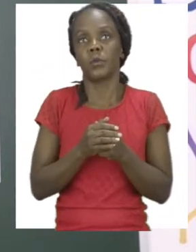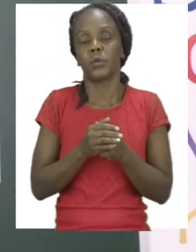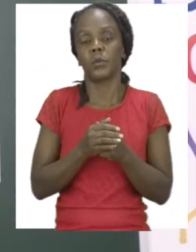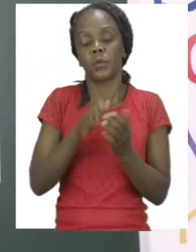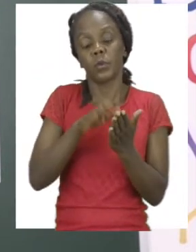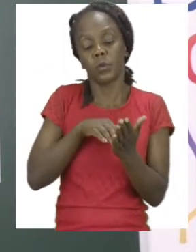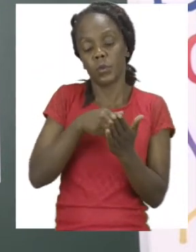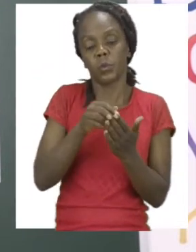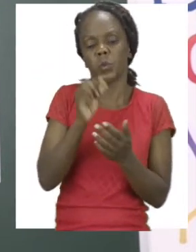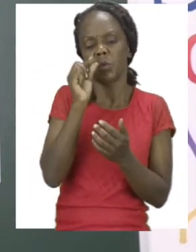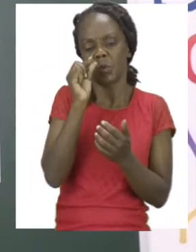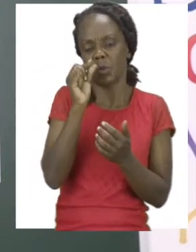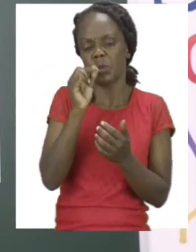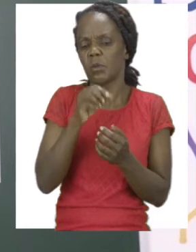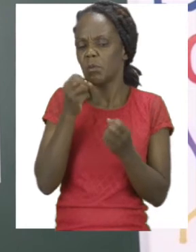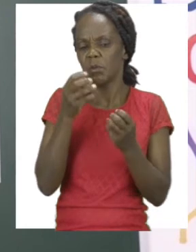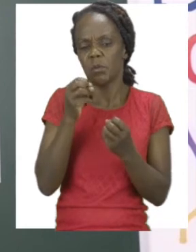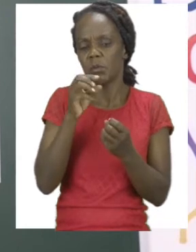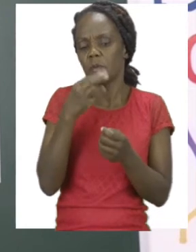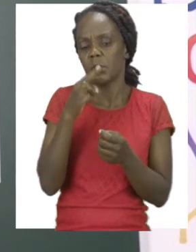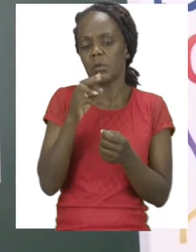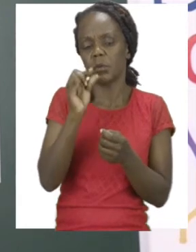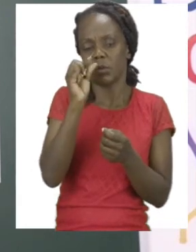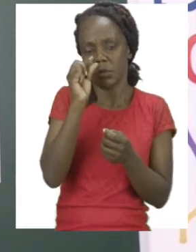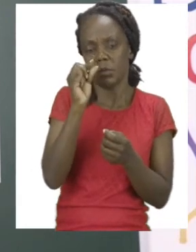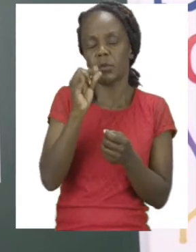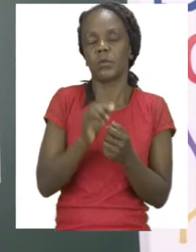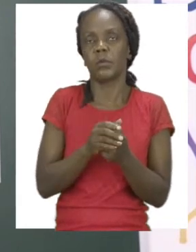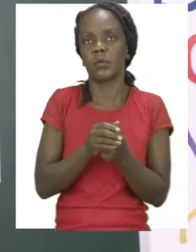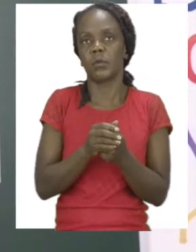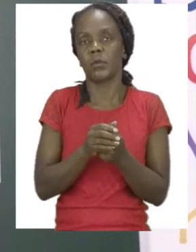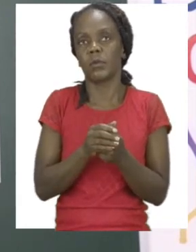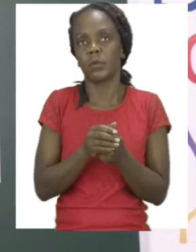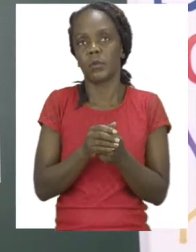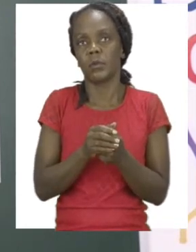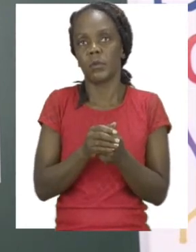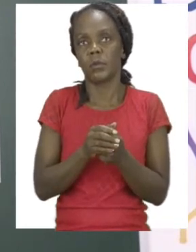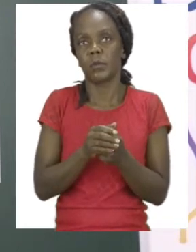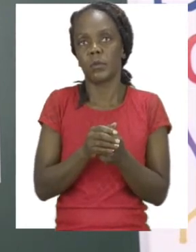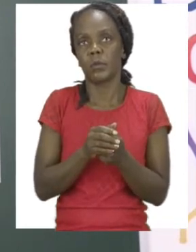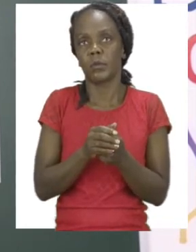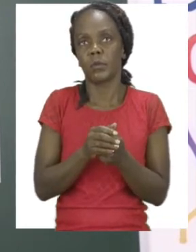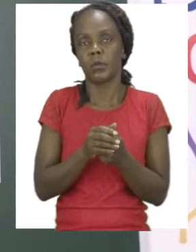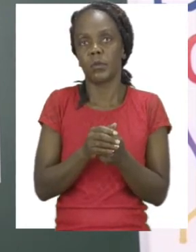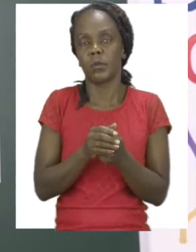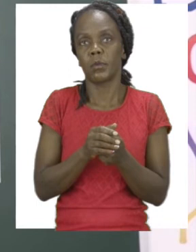all you need to do is just put your little paper nicely, rub a little glue, and then stick it.